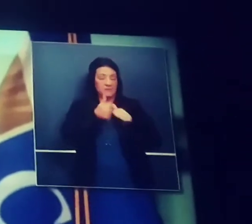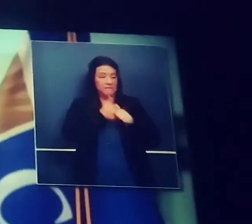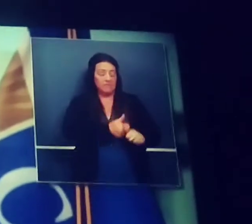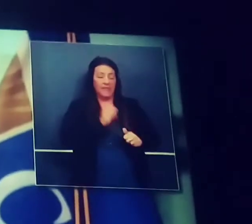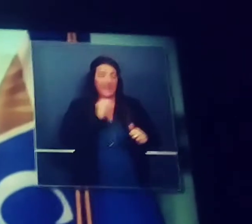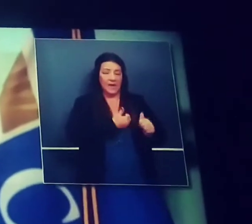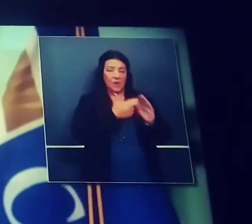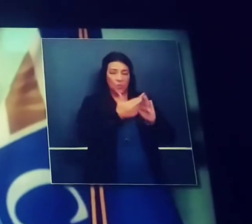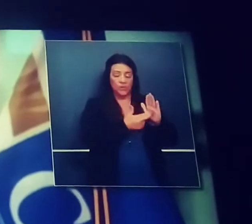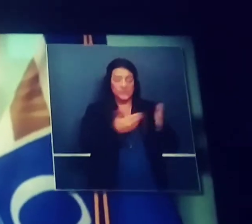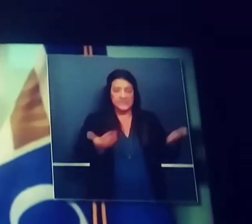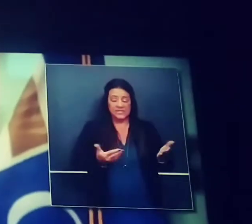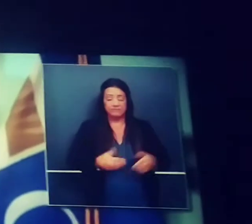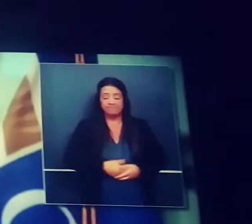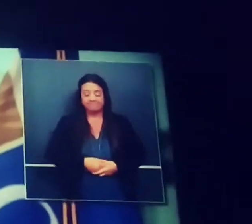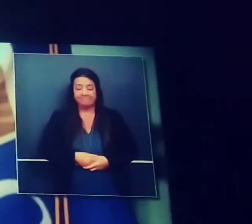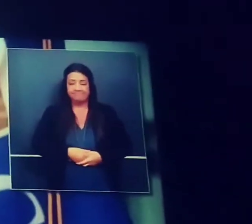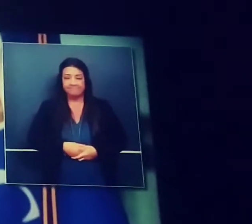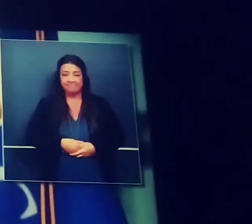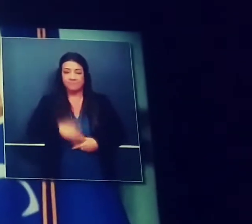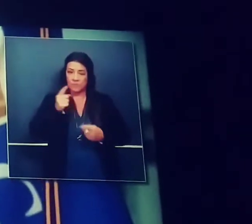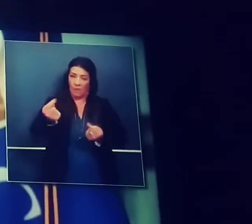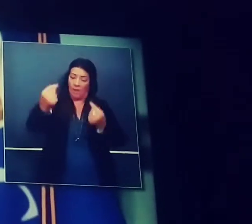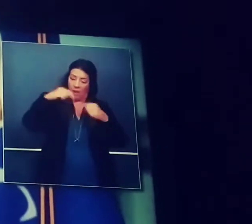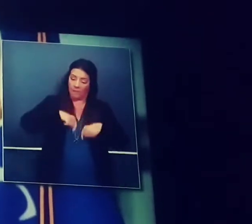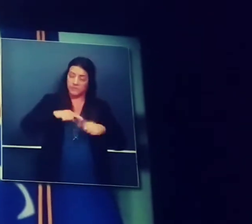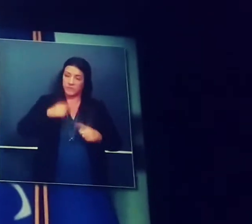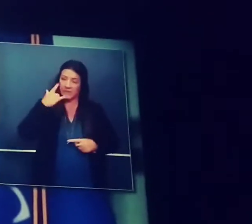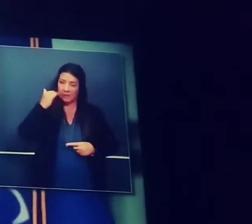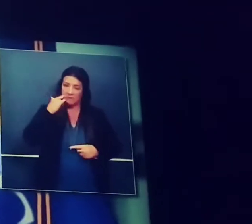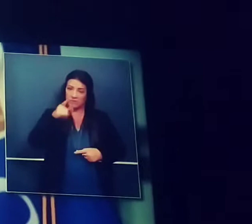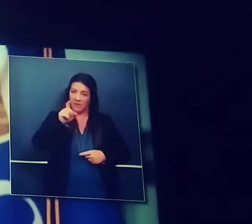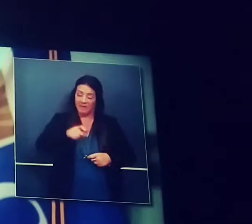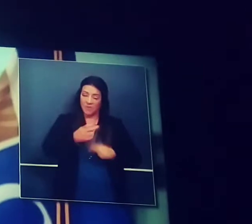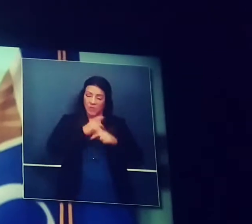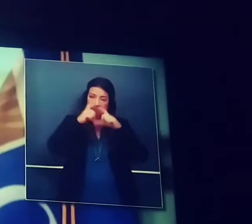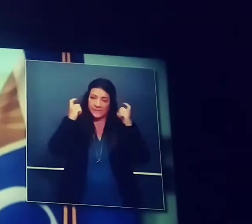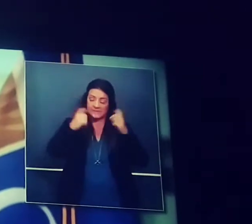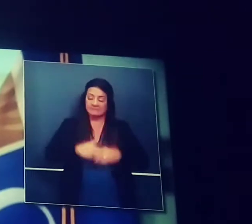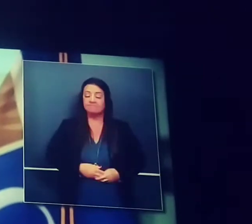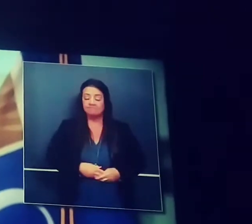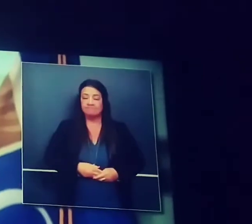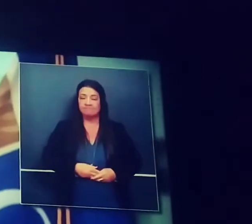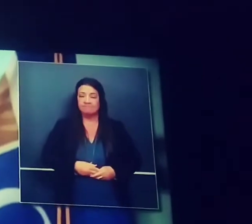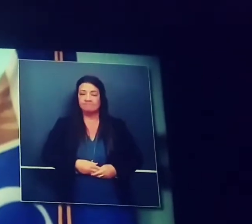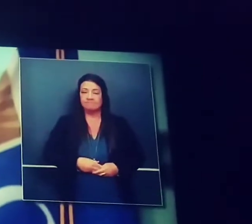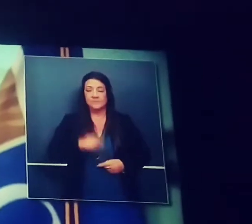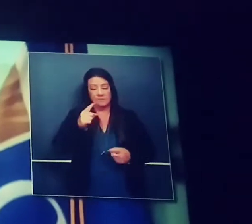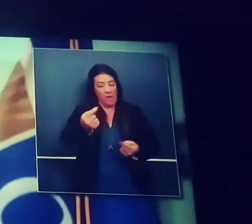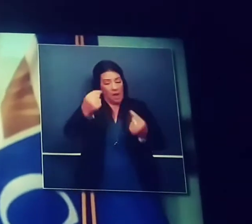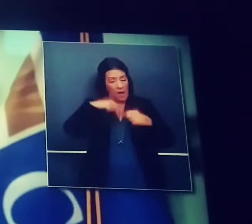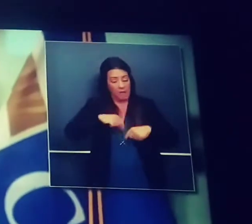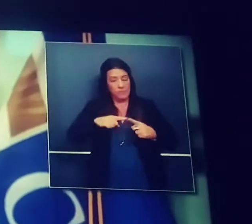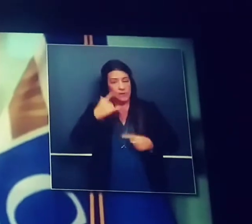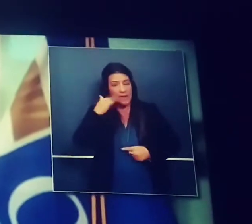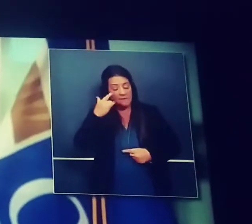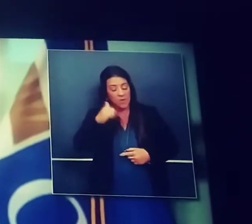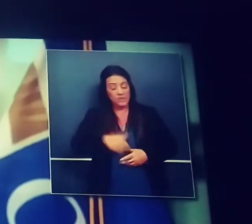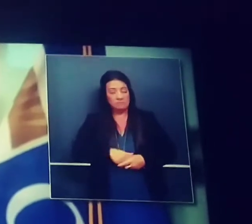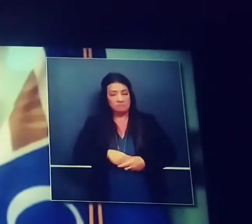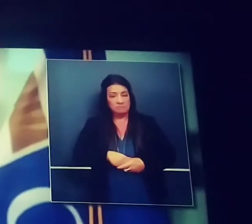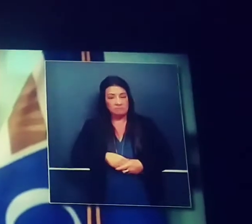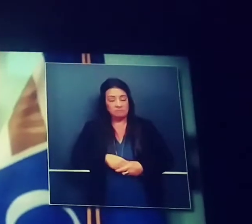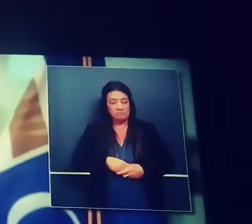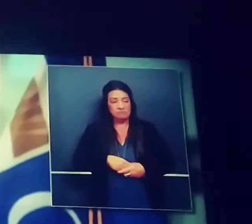within the state. Meaning, when you come into the state of California, you have to wear a face mask. When you come into the state of California, you